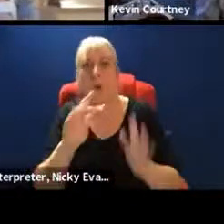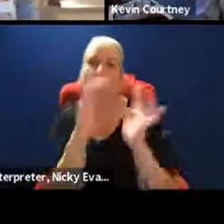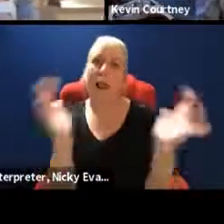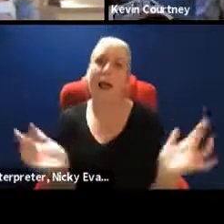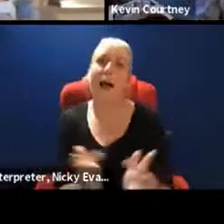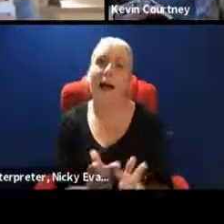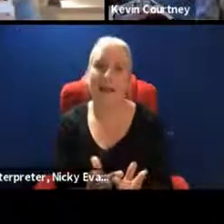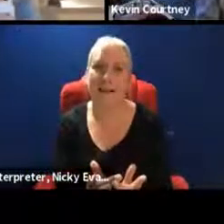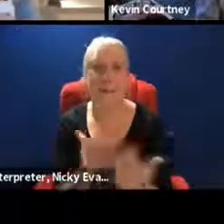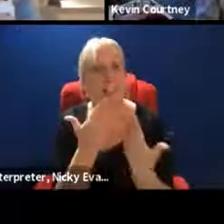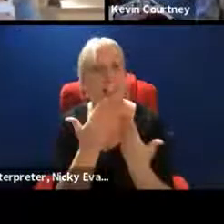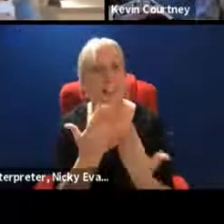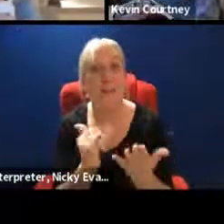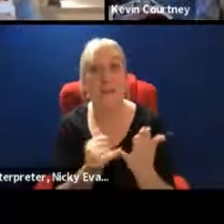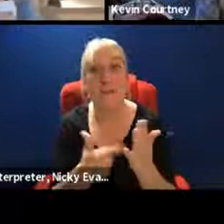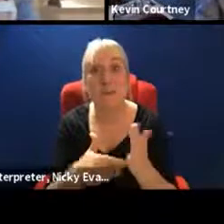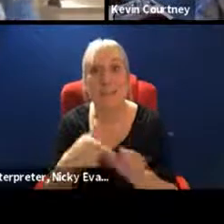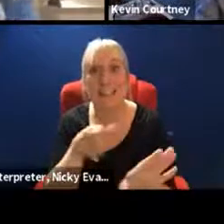So thank you, Susie.